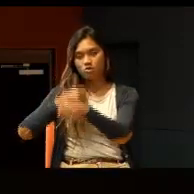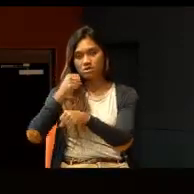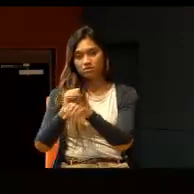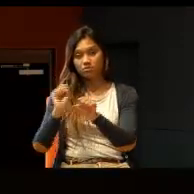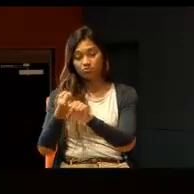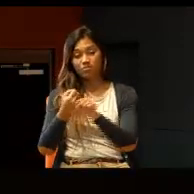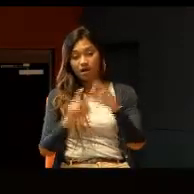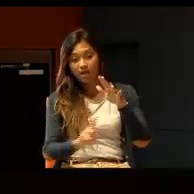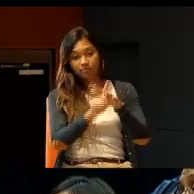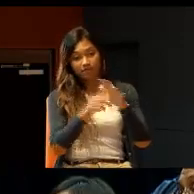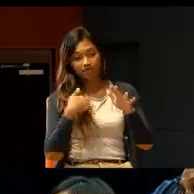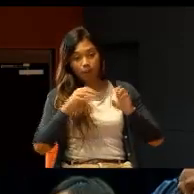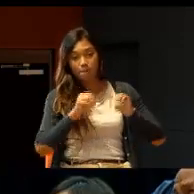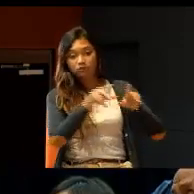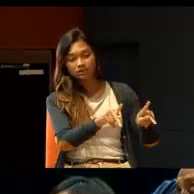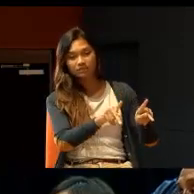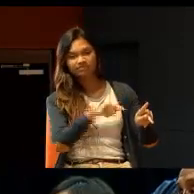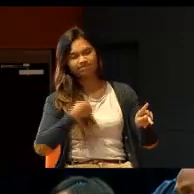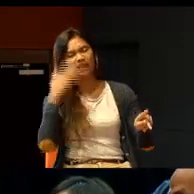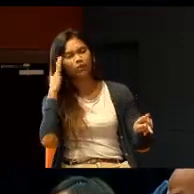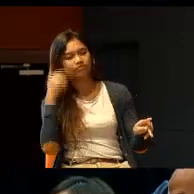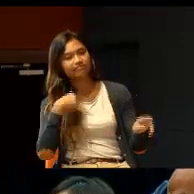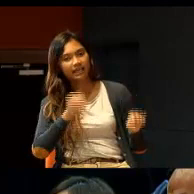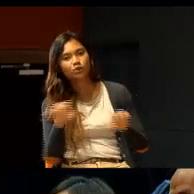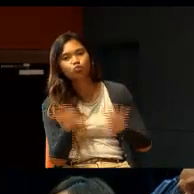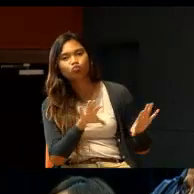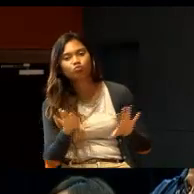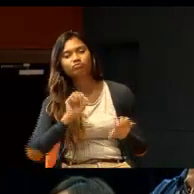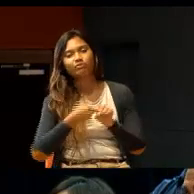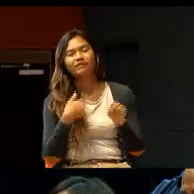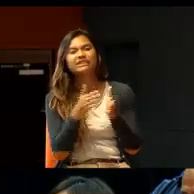of course, I knew I could do it and I was interested.